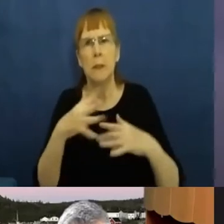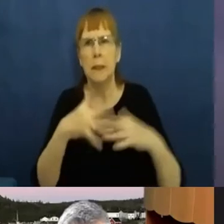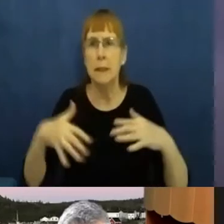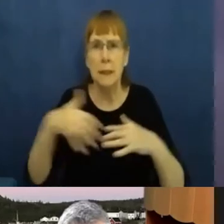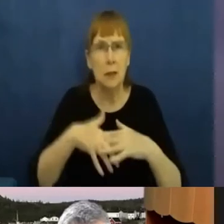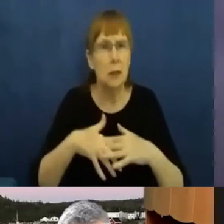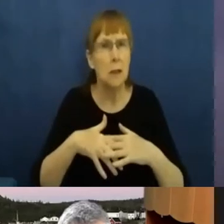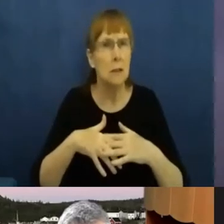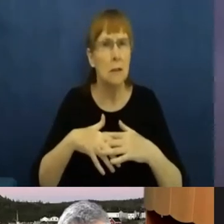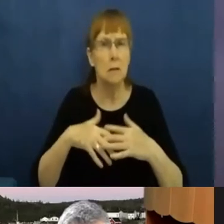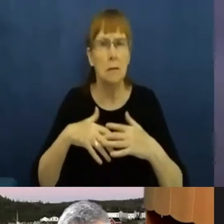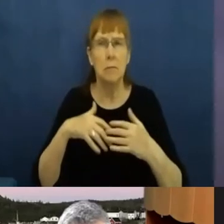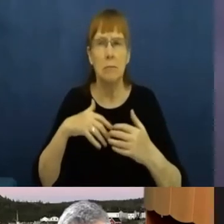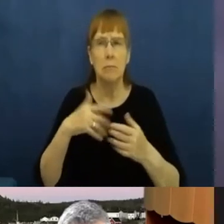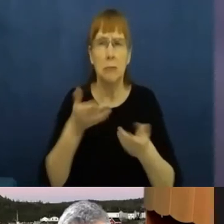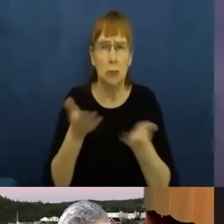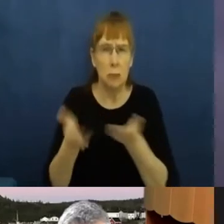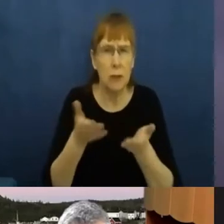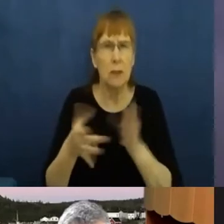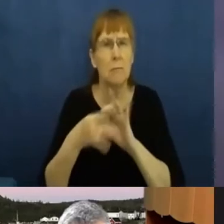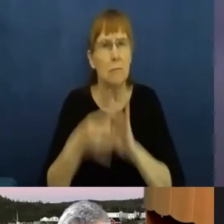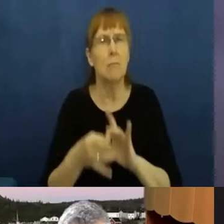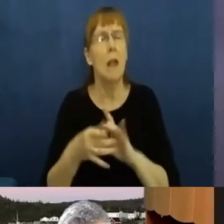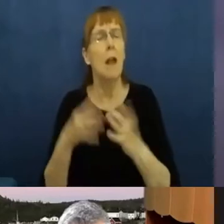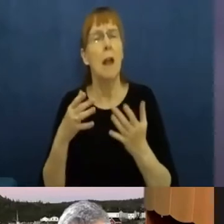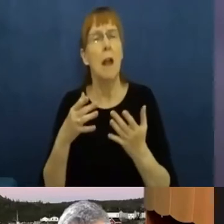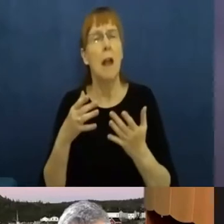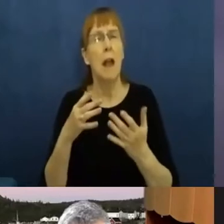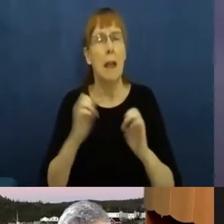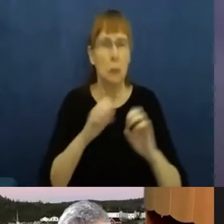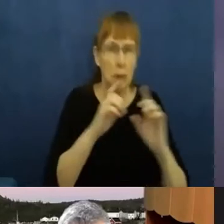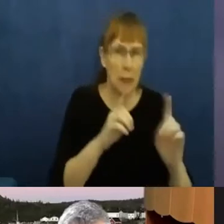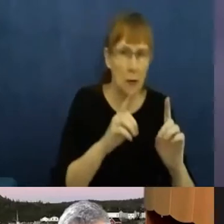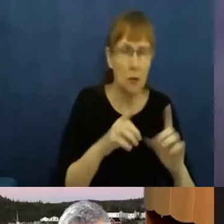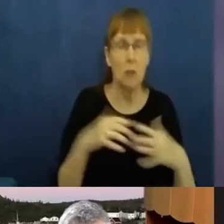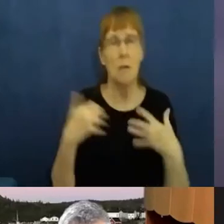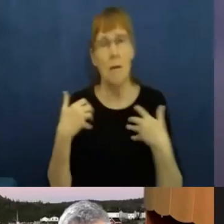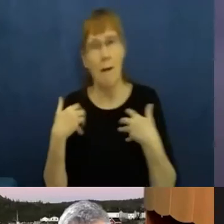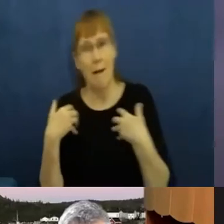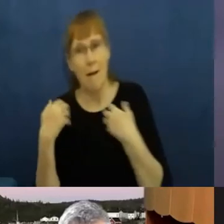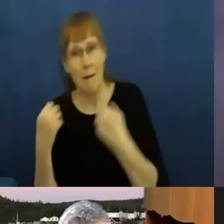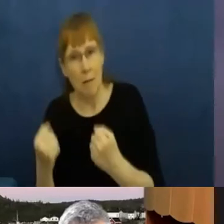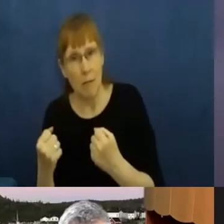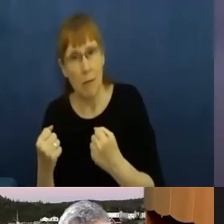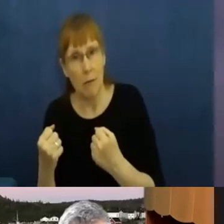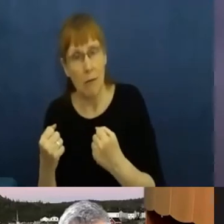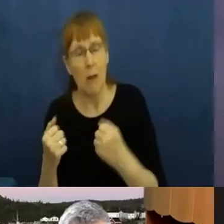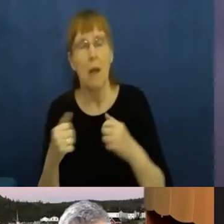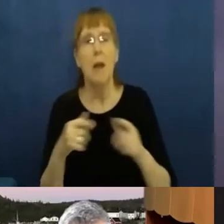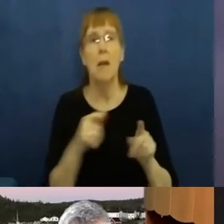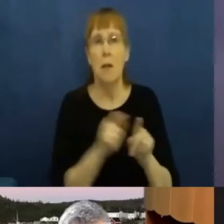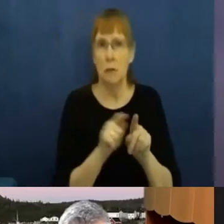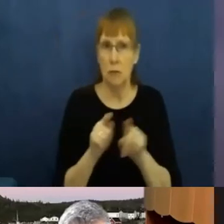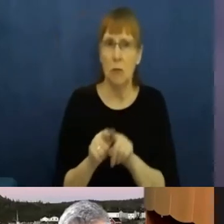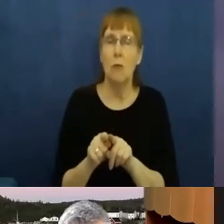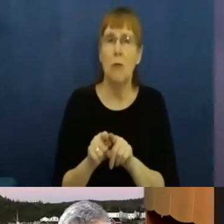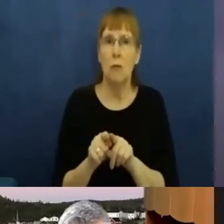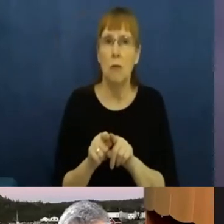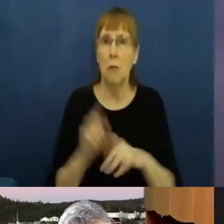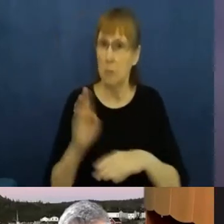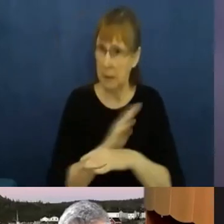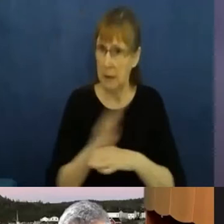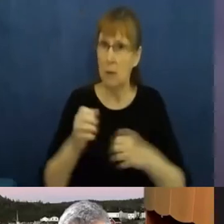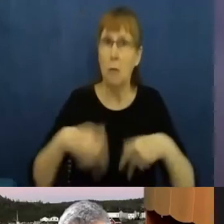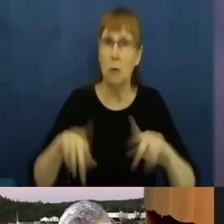education, related to health, health, and also related to business